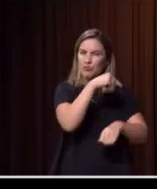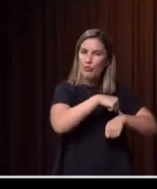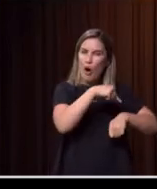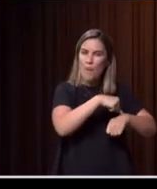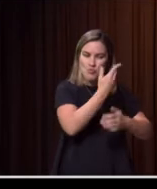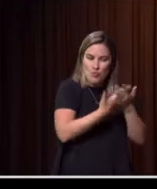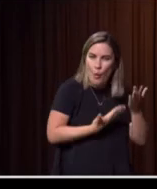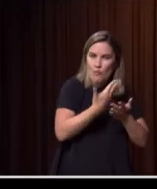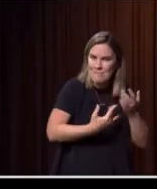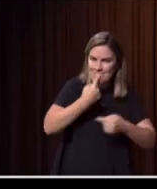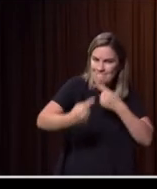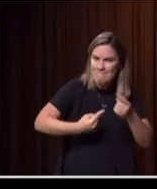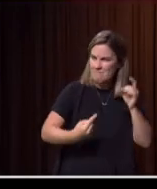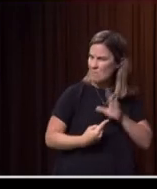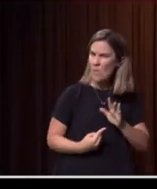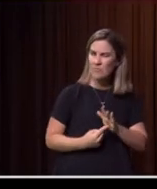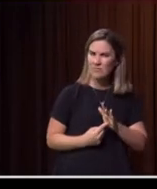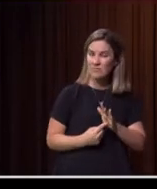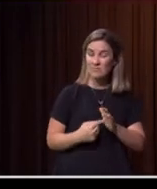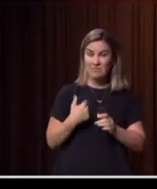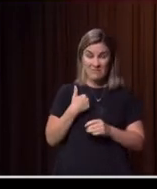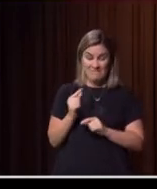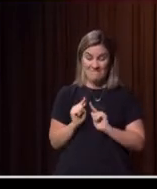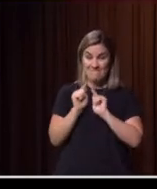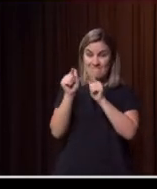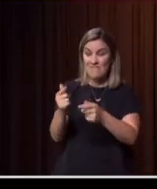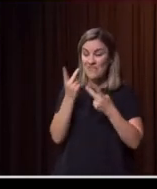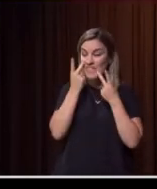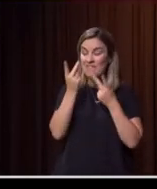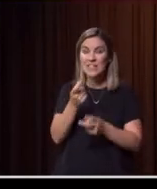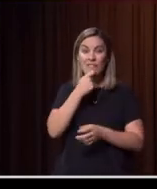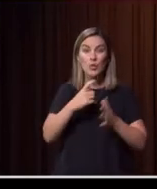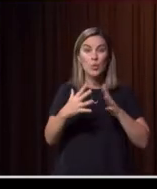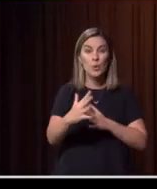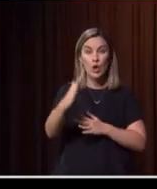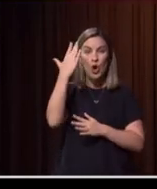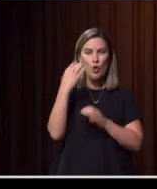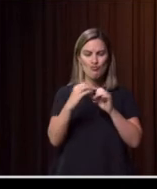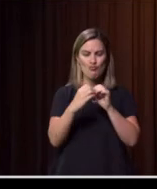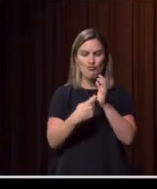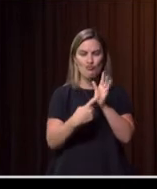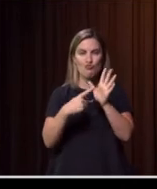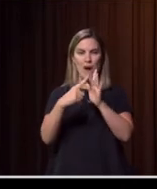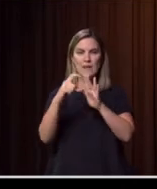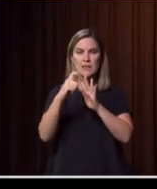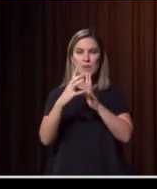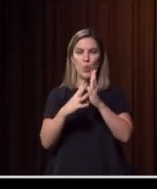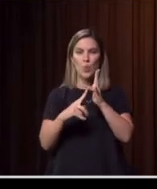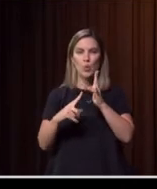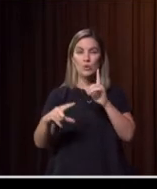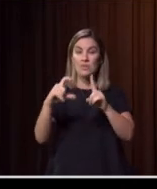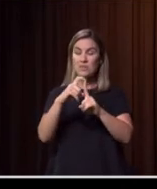their stories. I was down in Braidwood only a couple of weeks ago with the Braidwood Regional Arts Group and